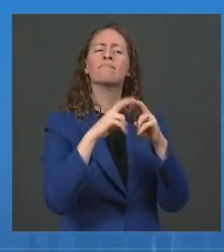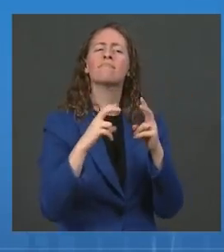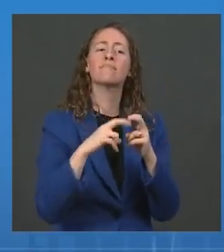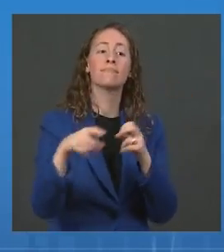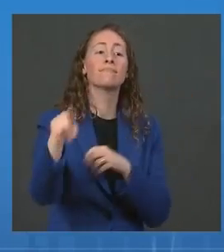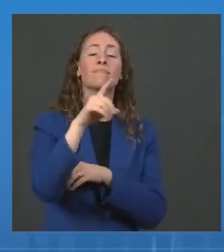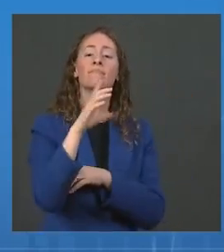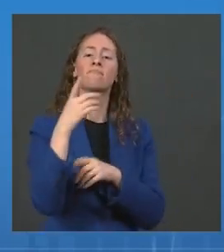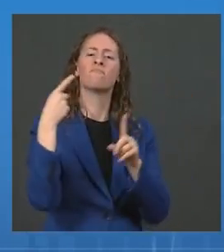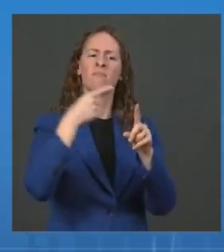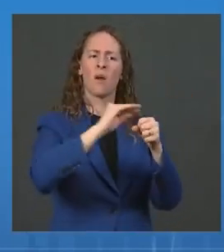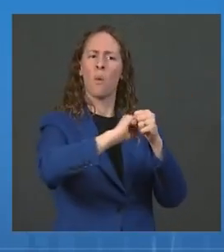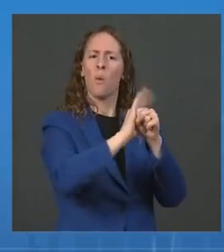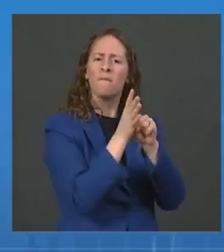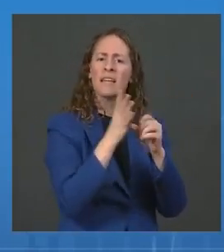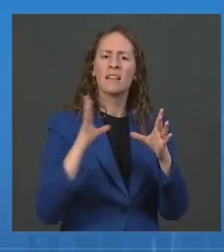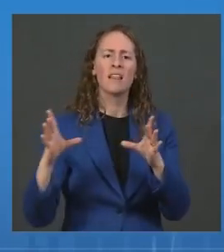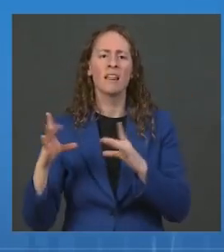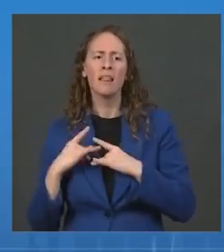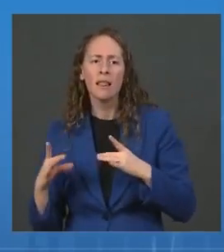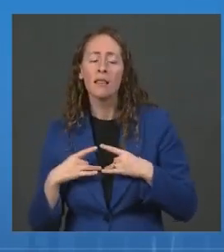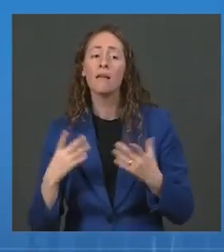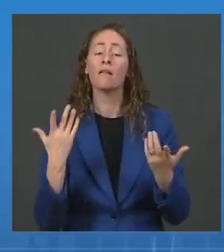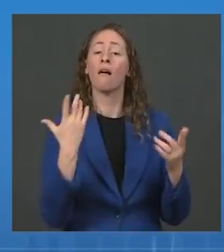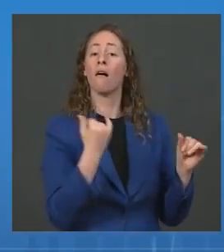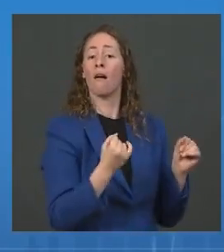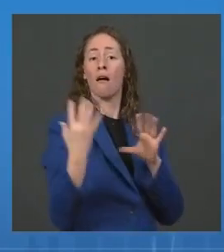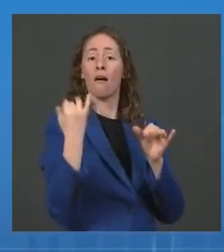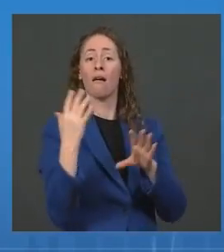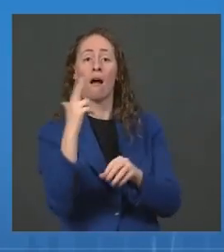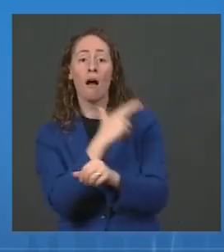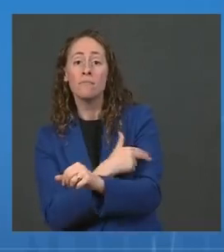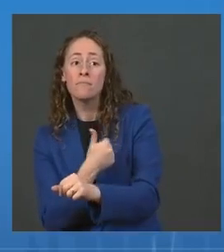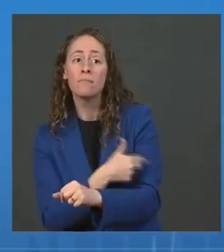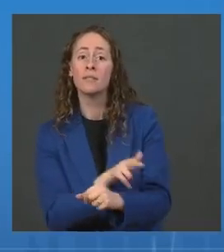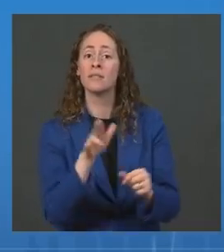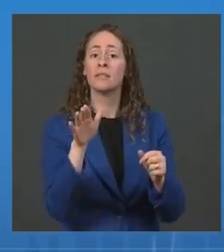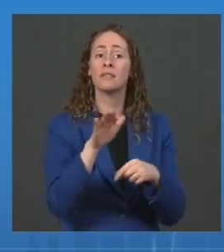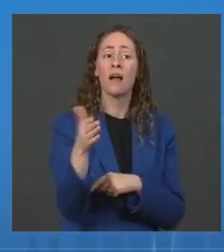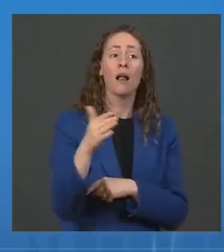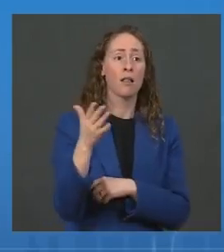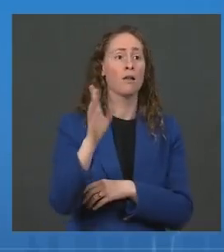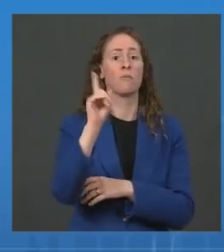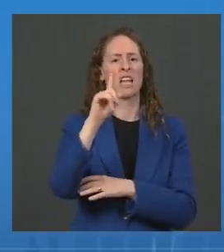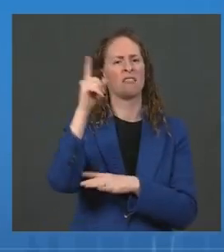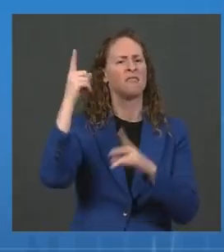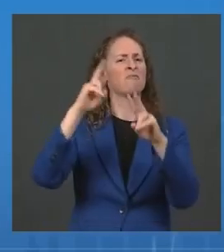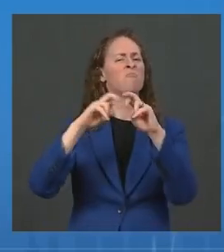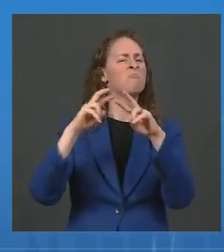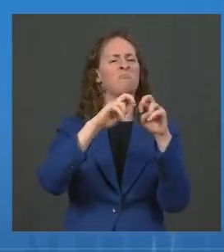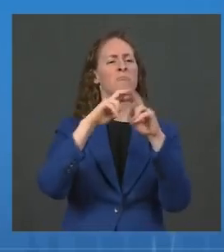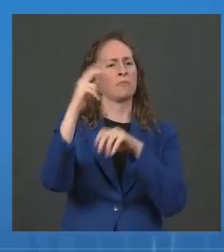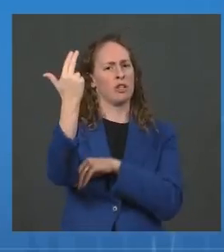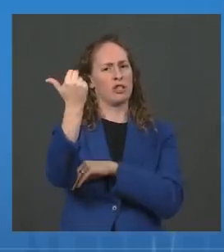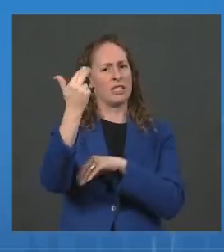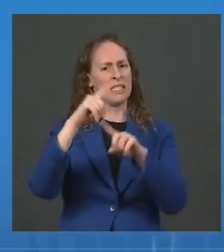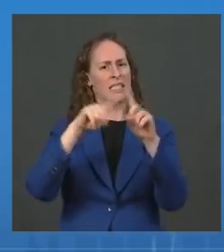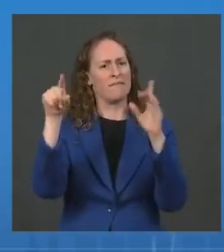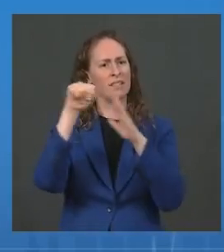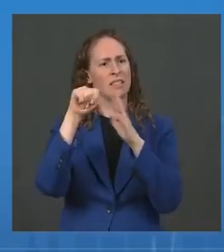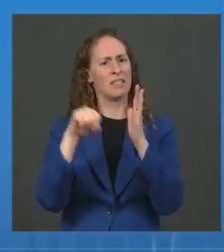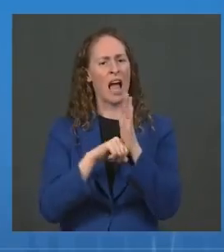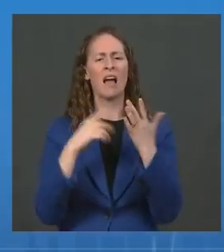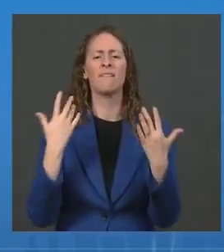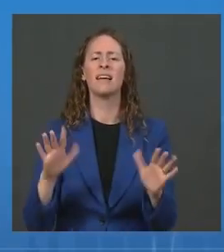hospitalizations, and deaths in 13 states, and offers further evidence of the power of vaccination. In this